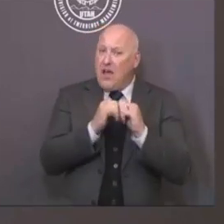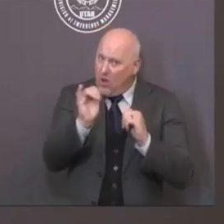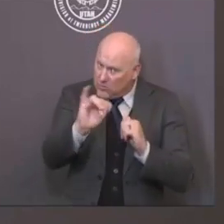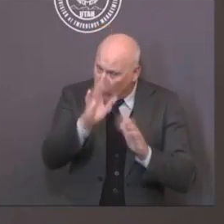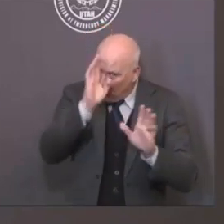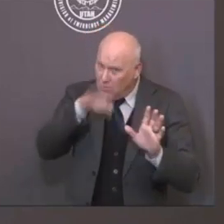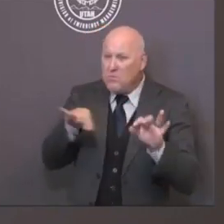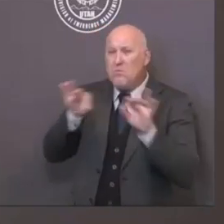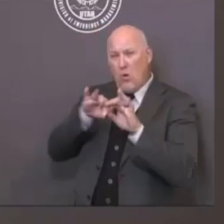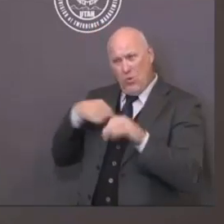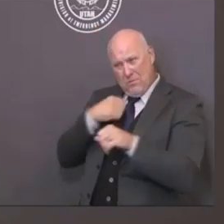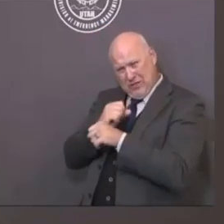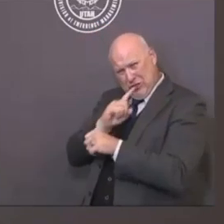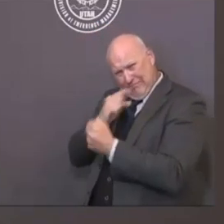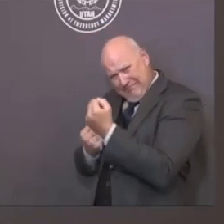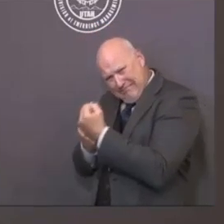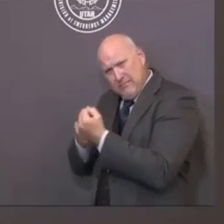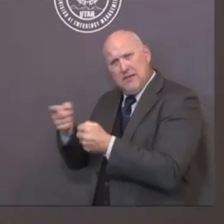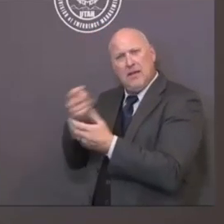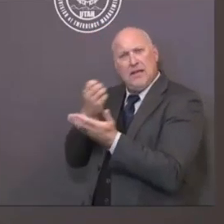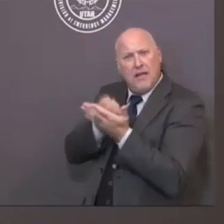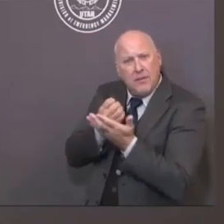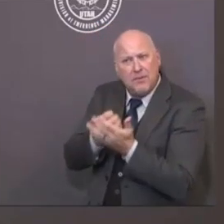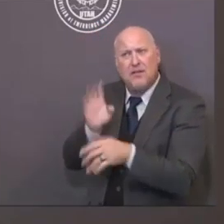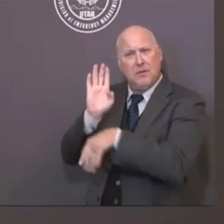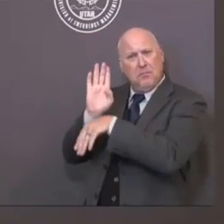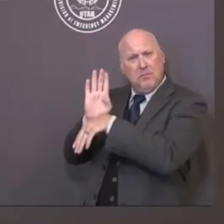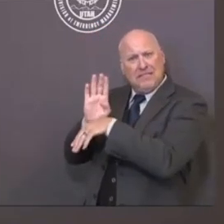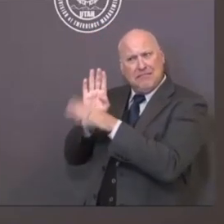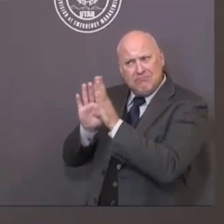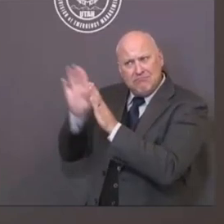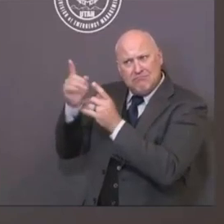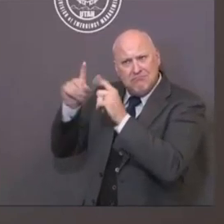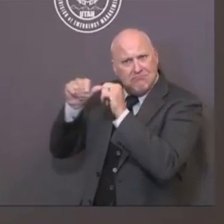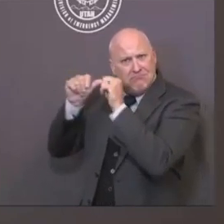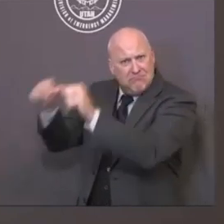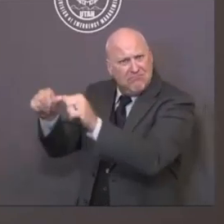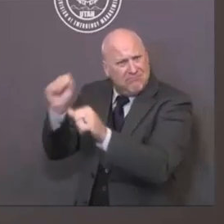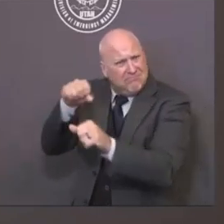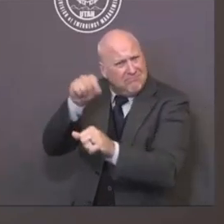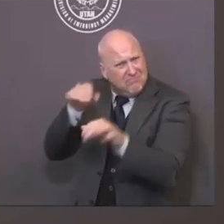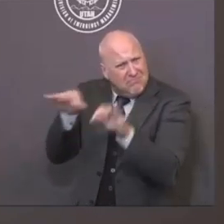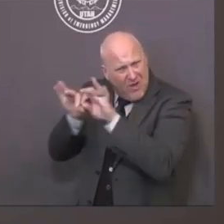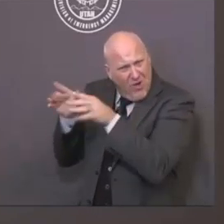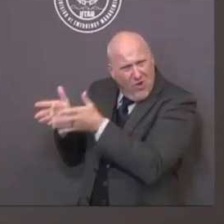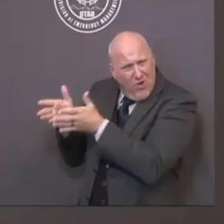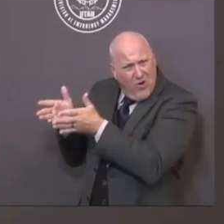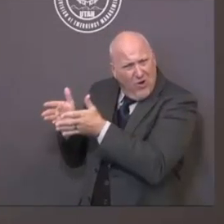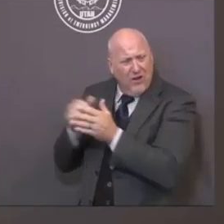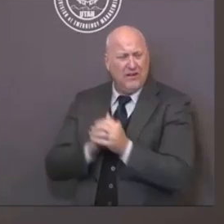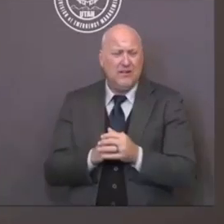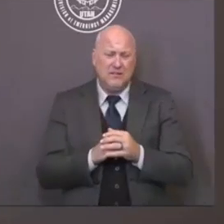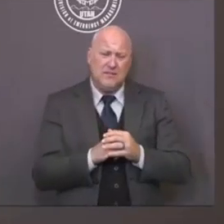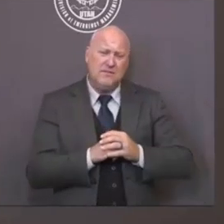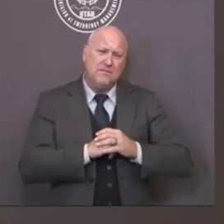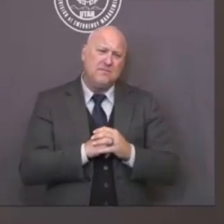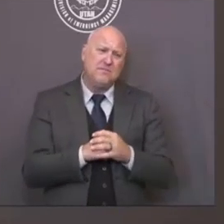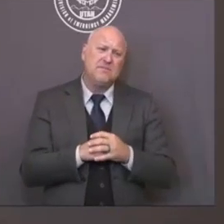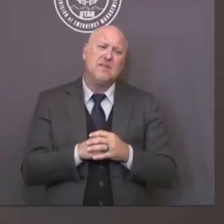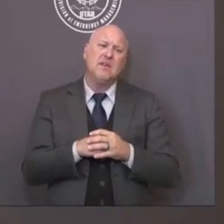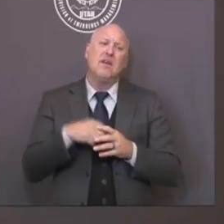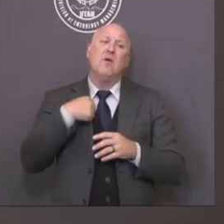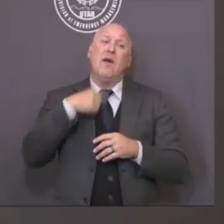aspect, and by polling, we have now a situation where people are more concerned about their livelihood than they are the health